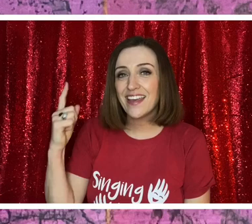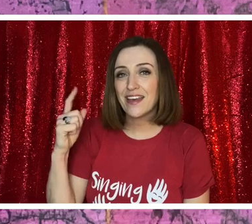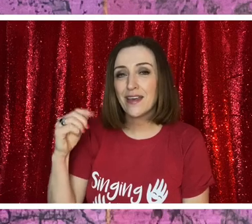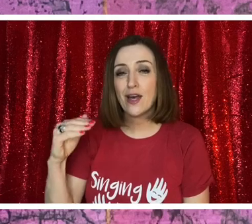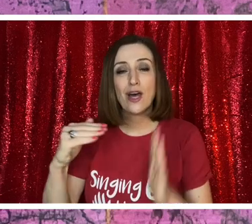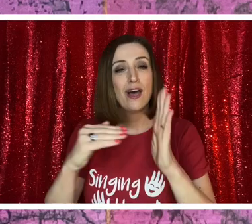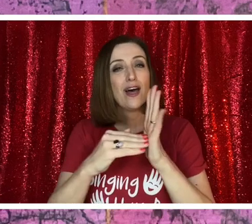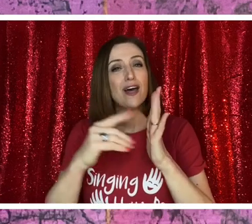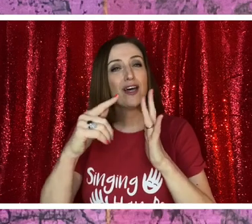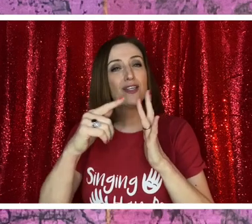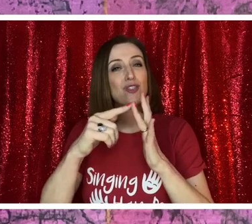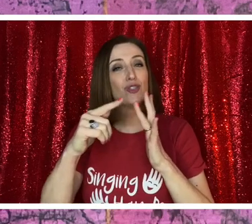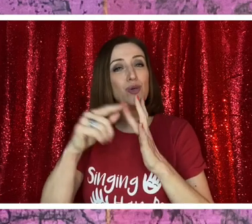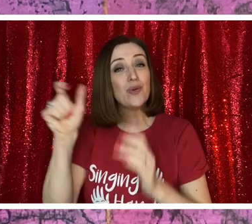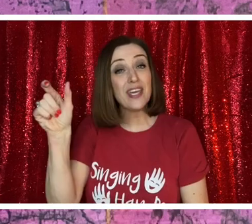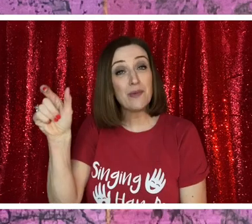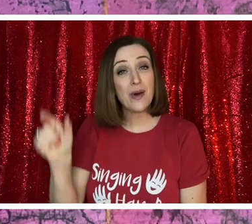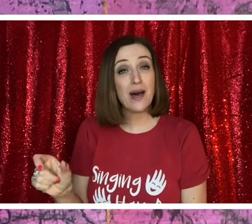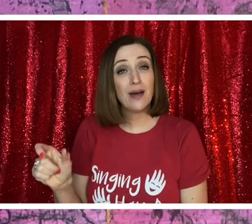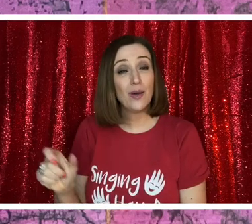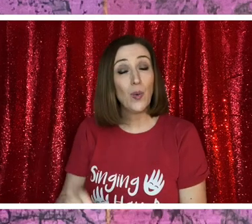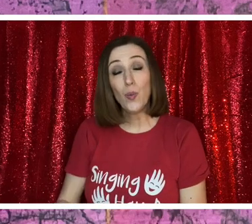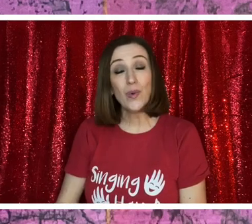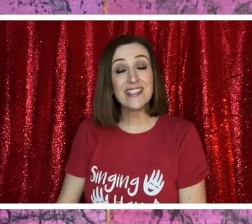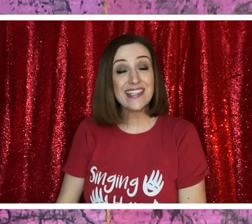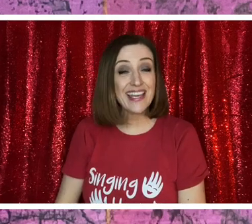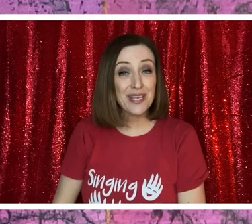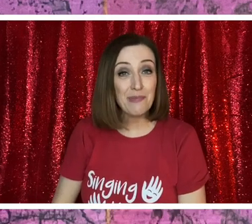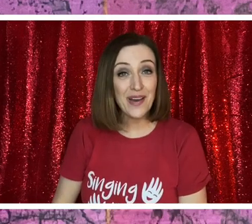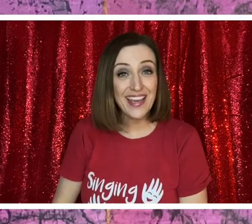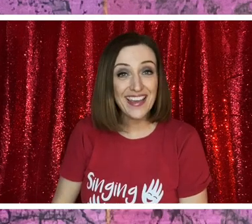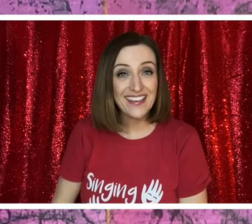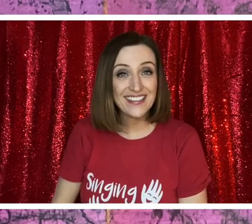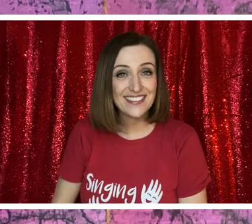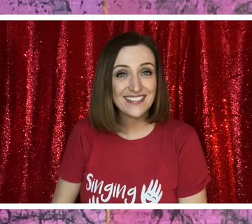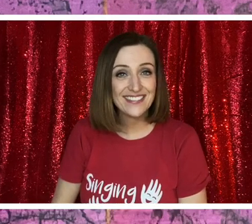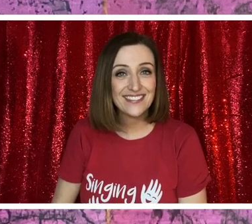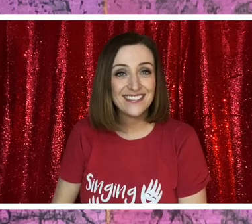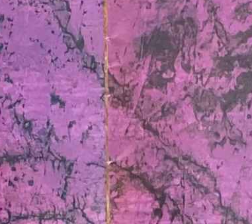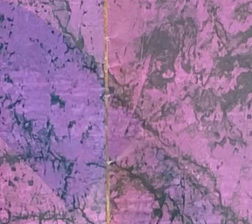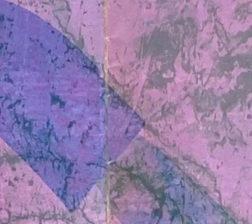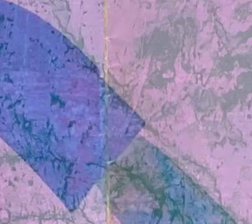hear a zookeeper whistling in my ear.